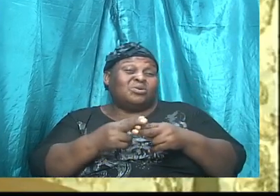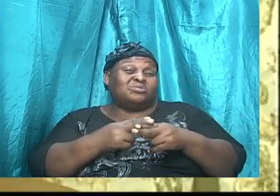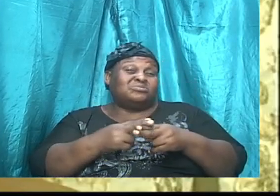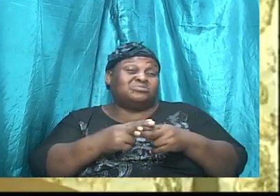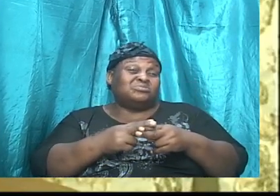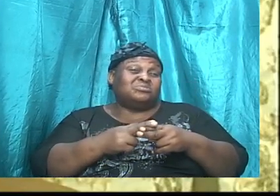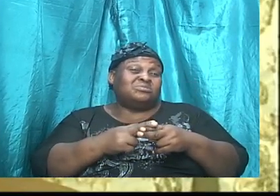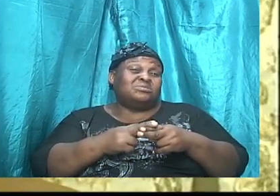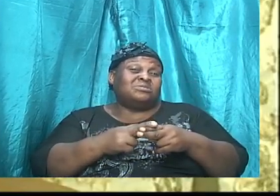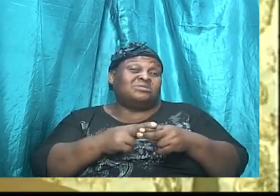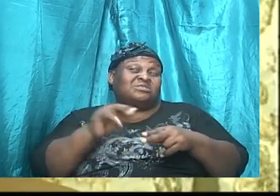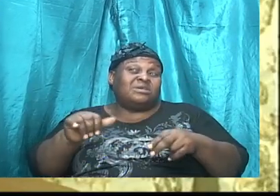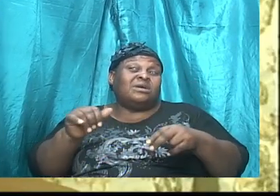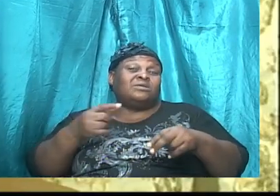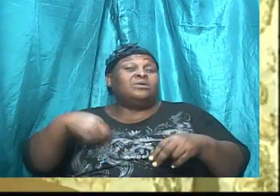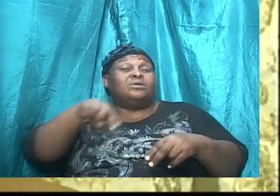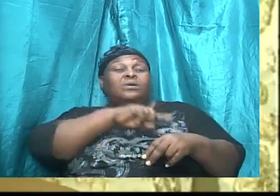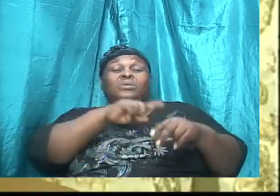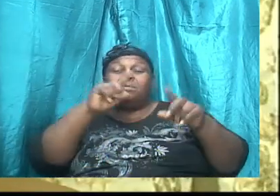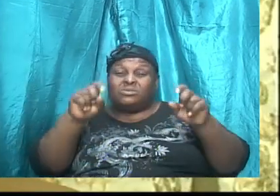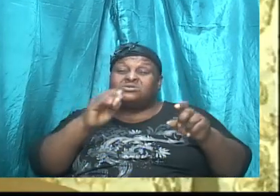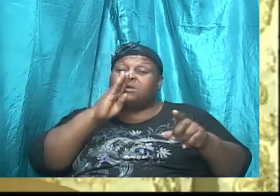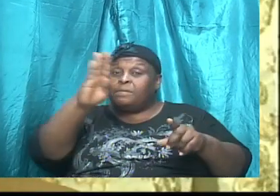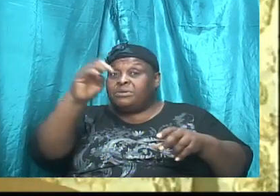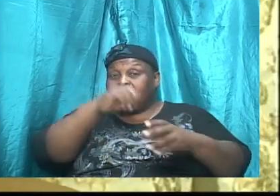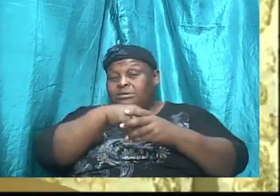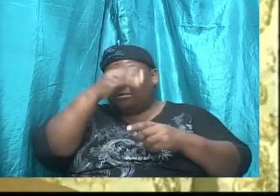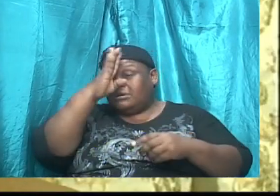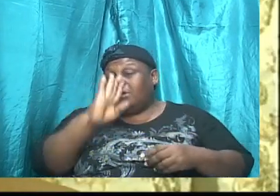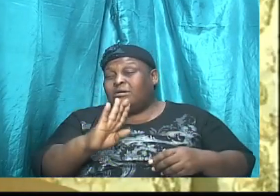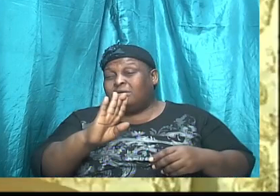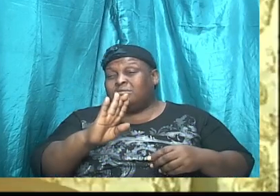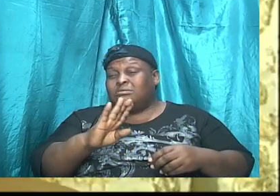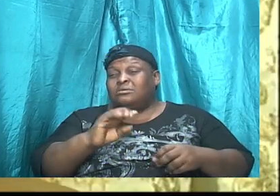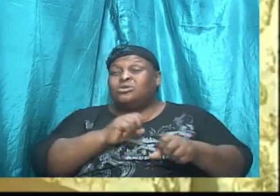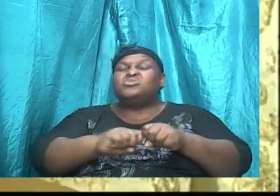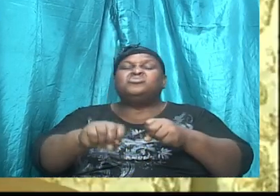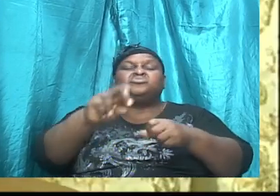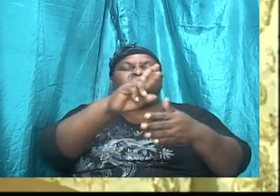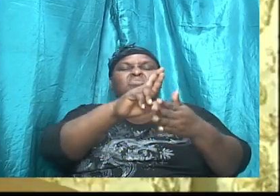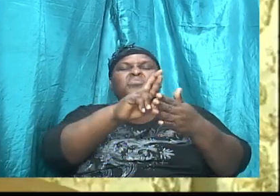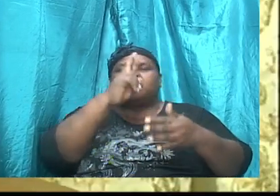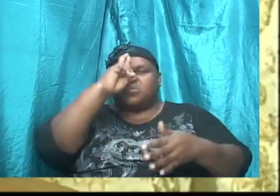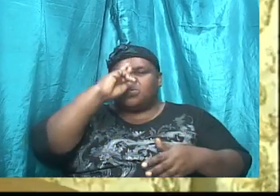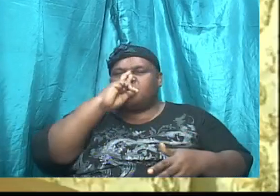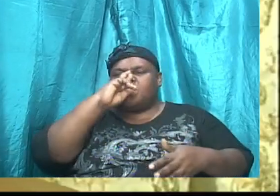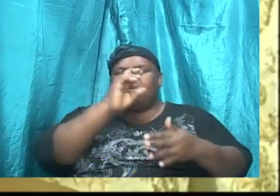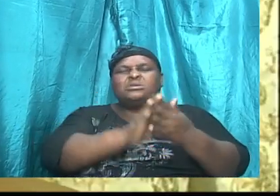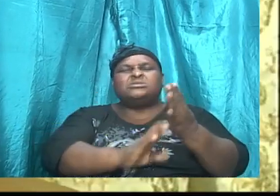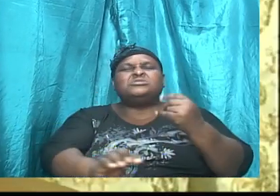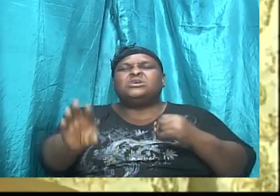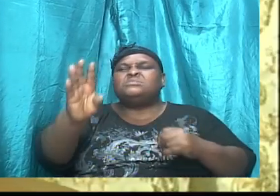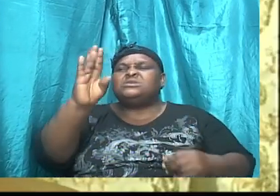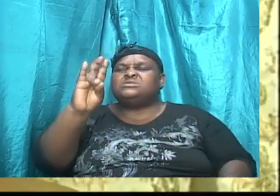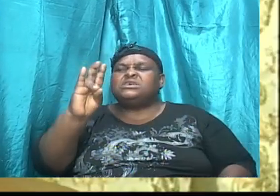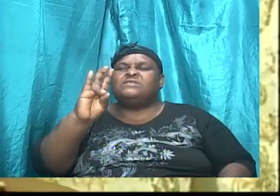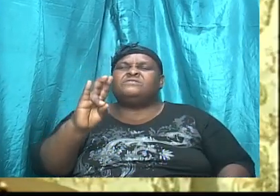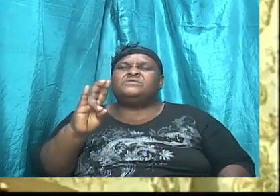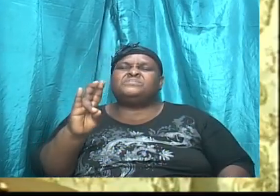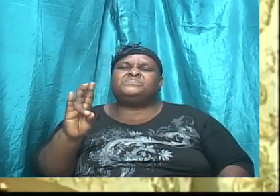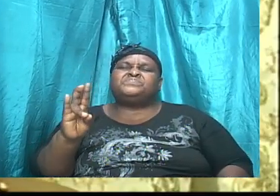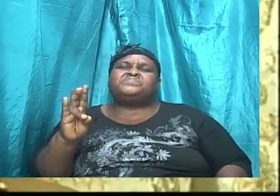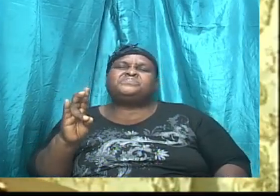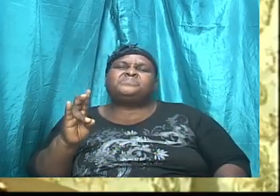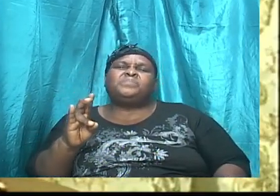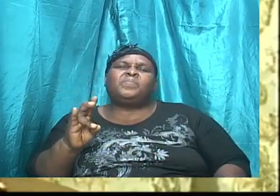God. And so Romans chapter 7, it sums up our effort under